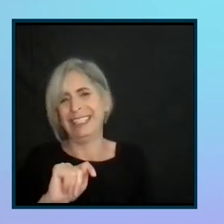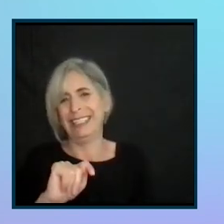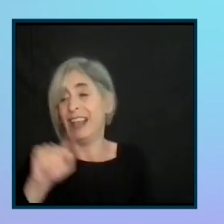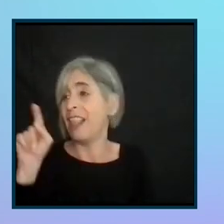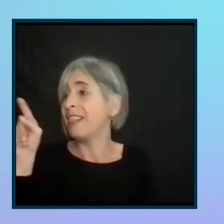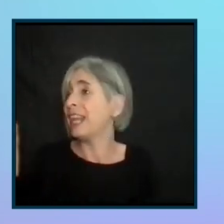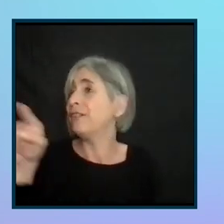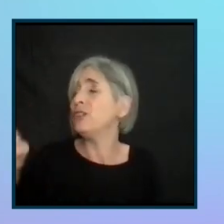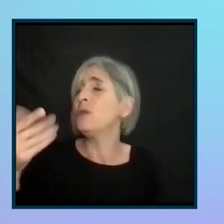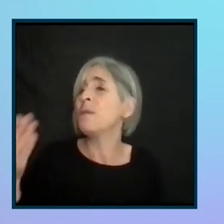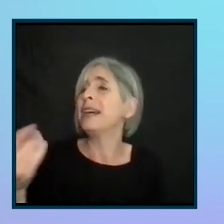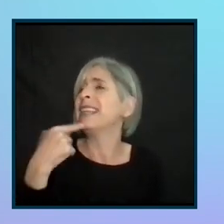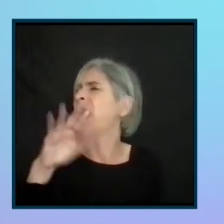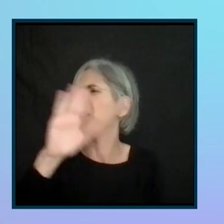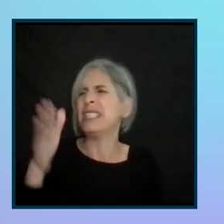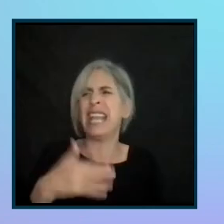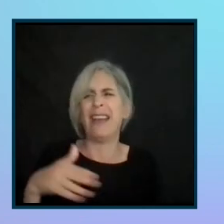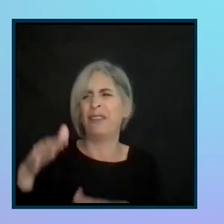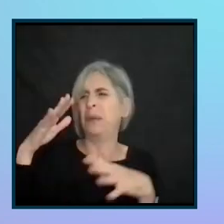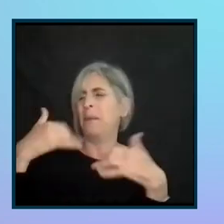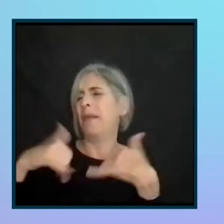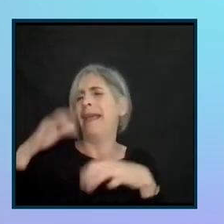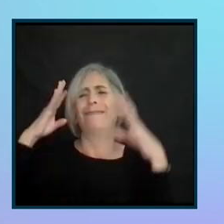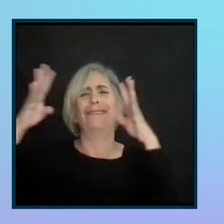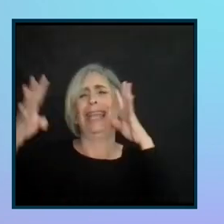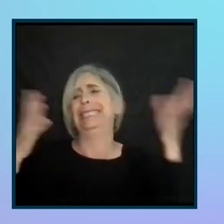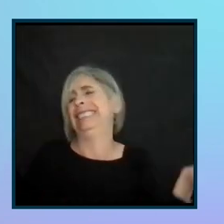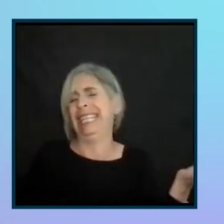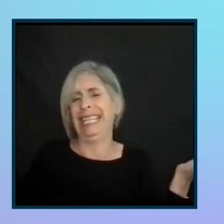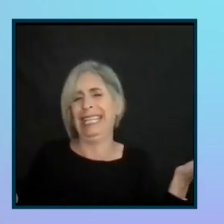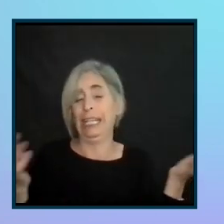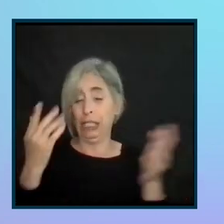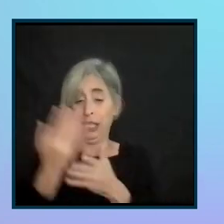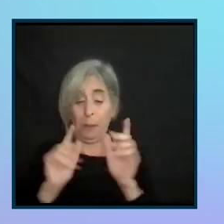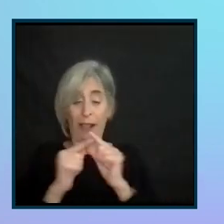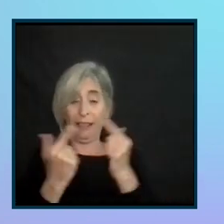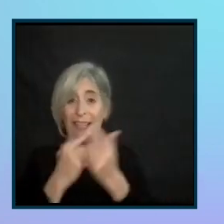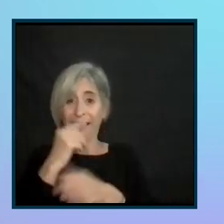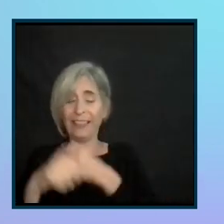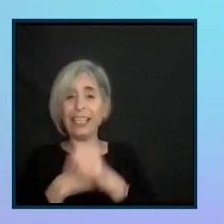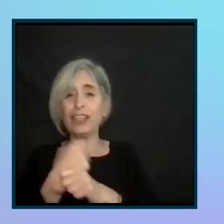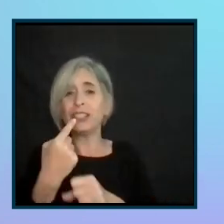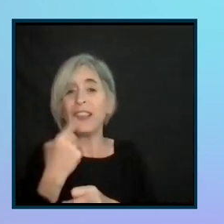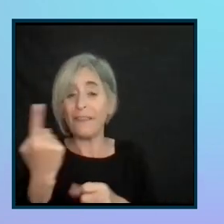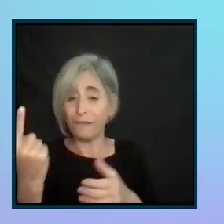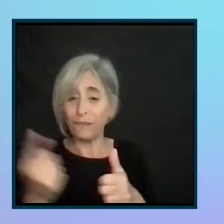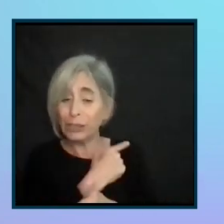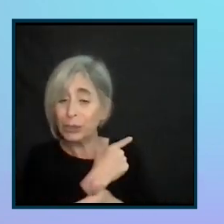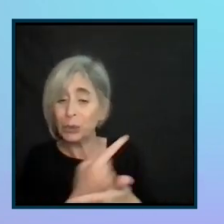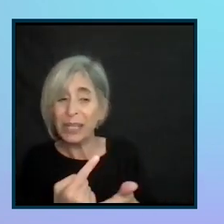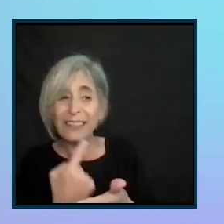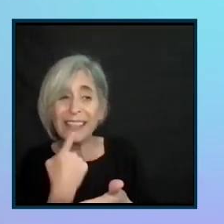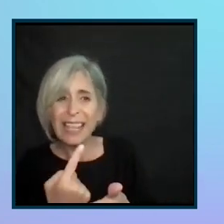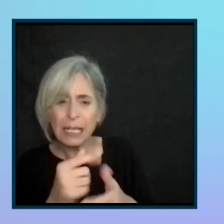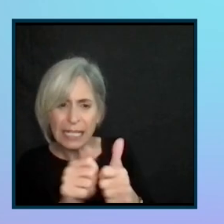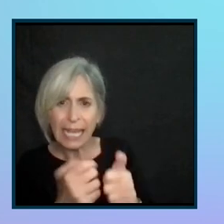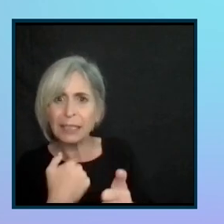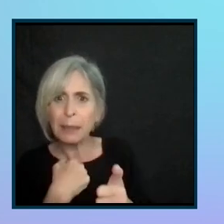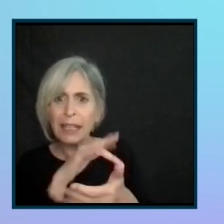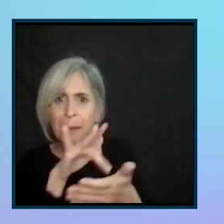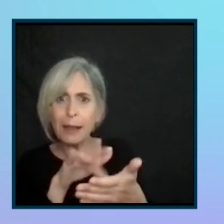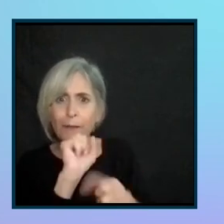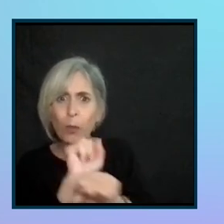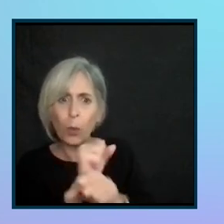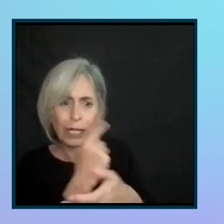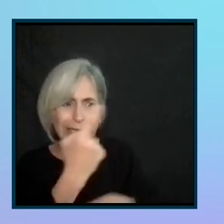out there might say, well, I'm never going to play fantasy. And we had somebody in the league this year that said that. And within the first week, he's texting me in the middle of a